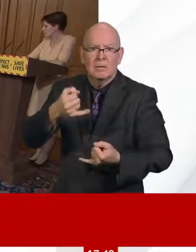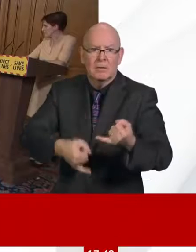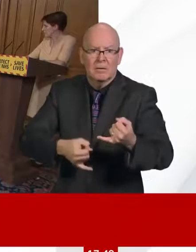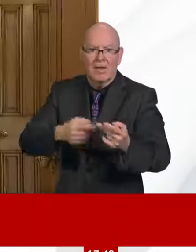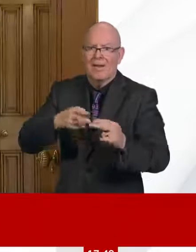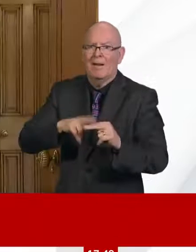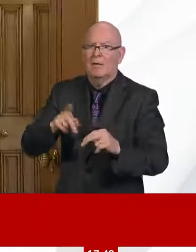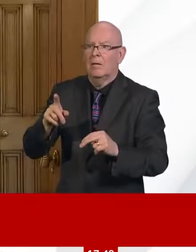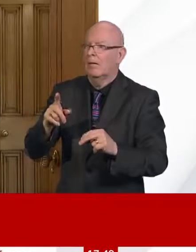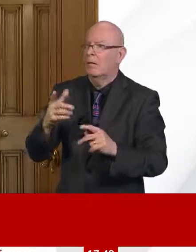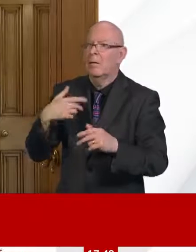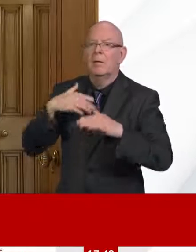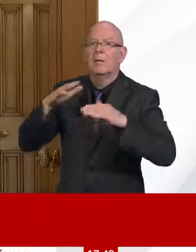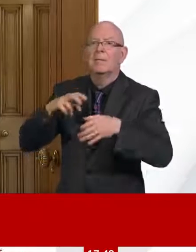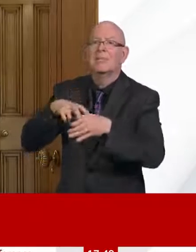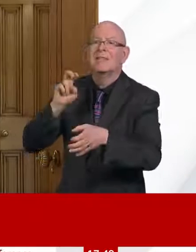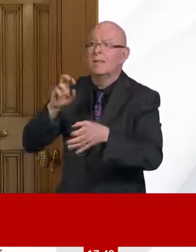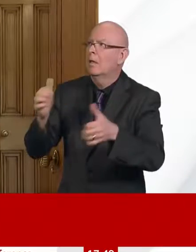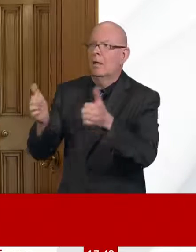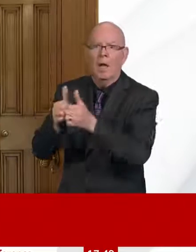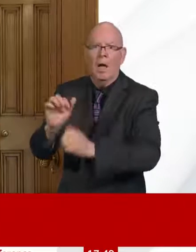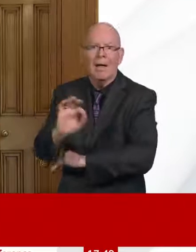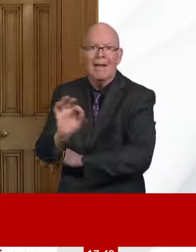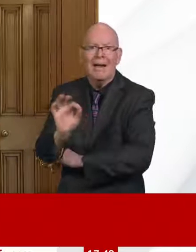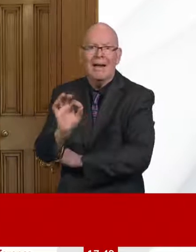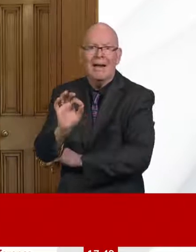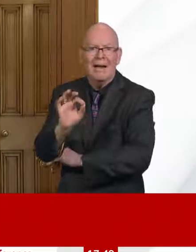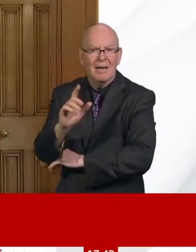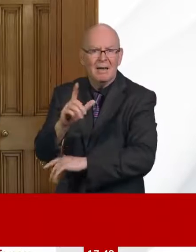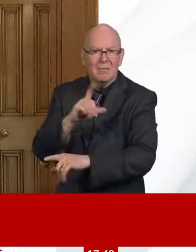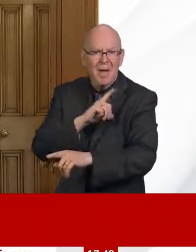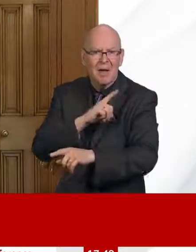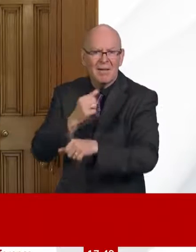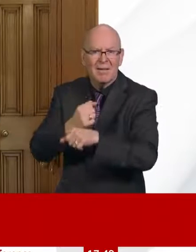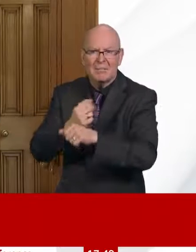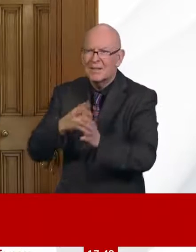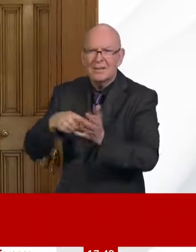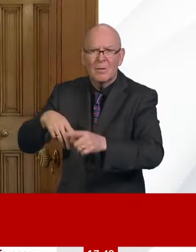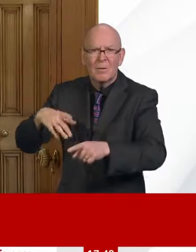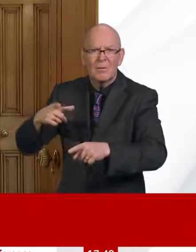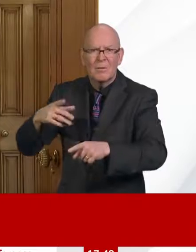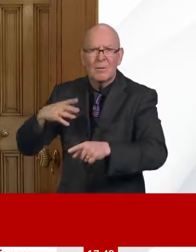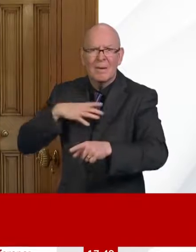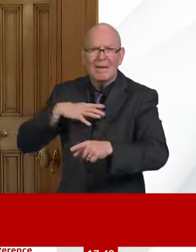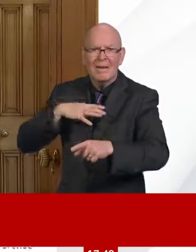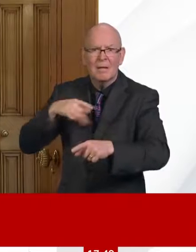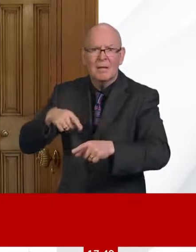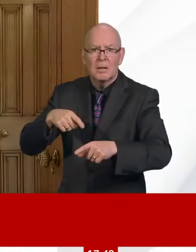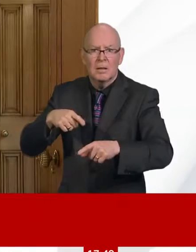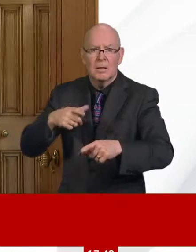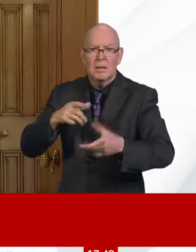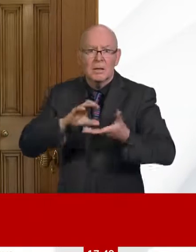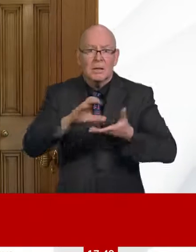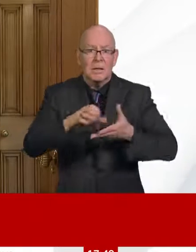and we've left it with a deal that was negotiated. You know, with regard to our future relationship, obviously, that's something that